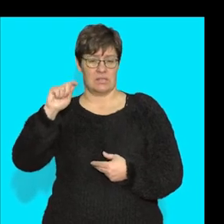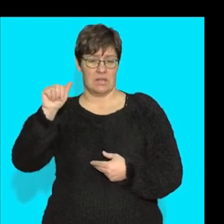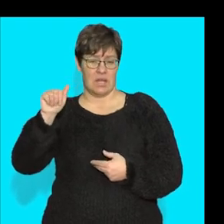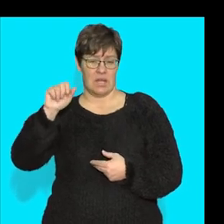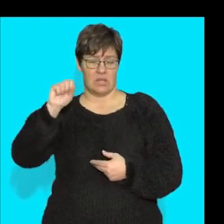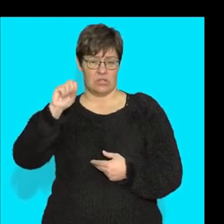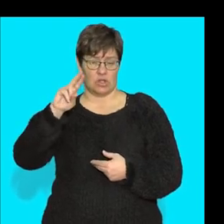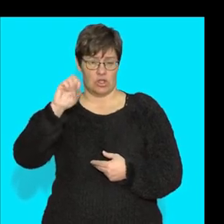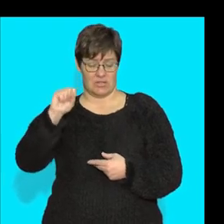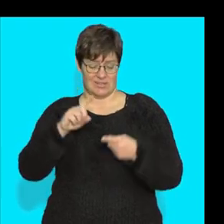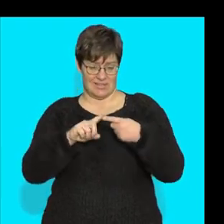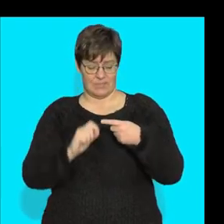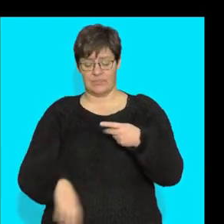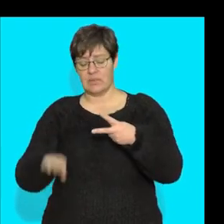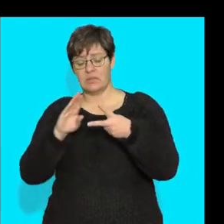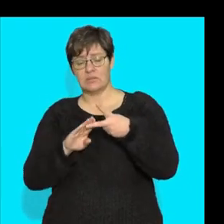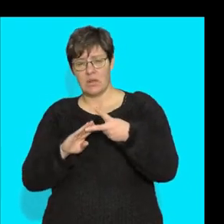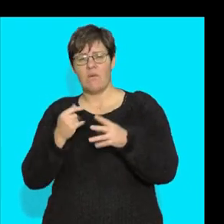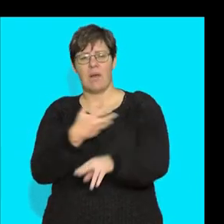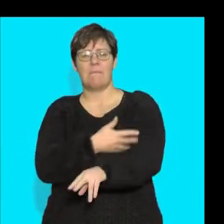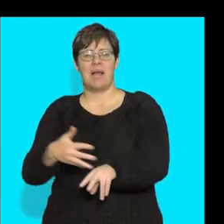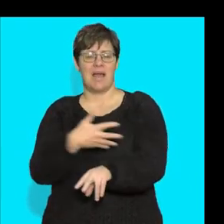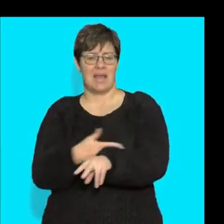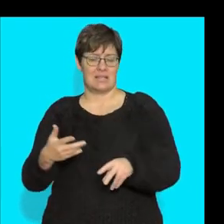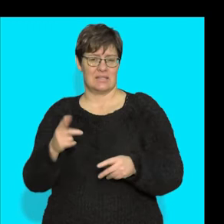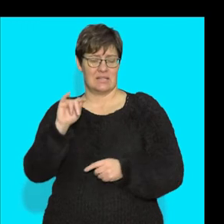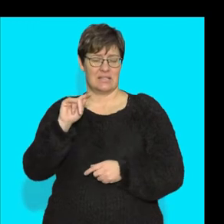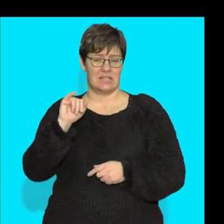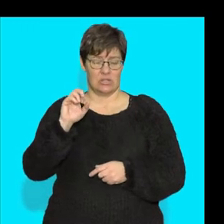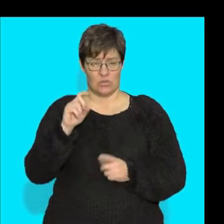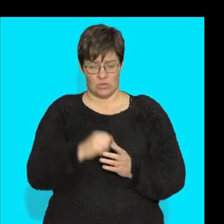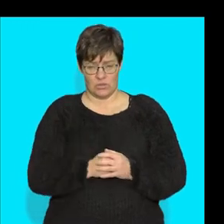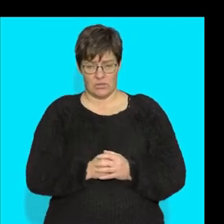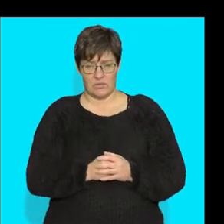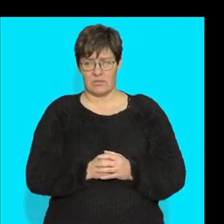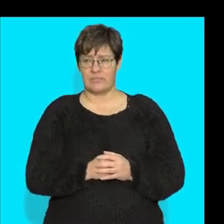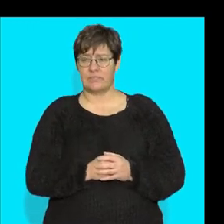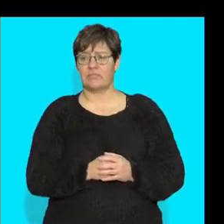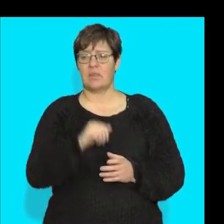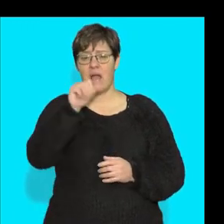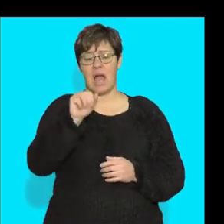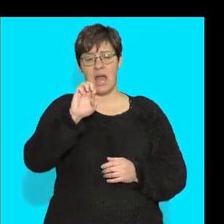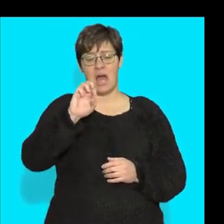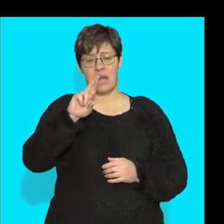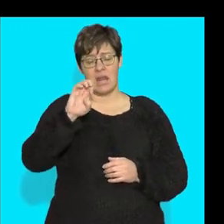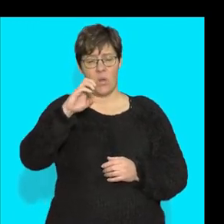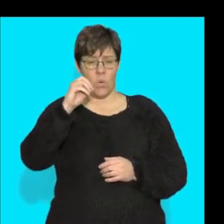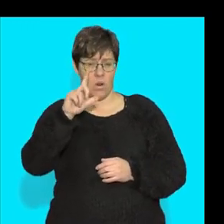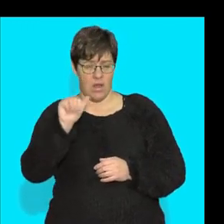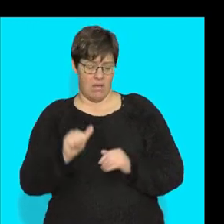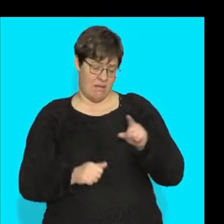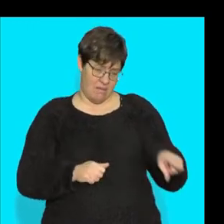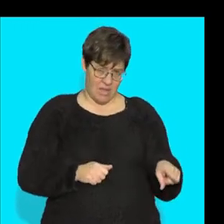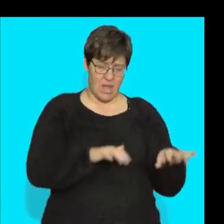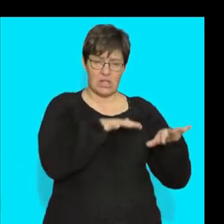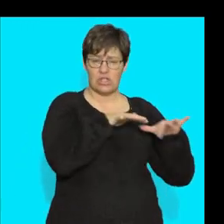tissue we're going to look at is blood tissue. Okay, so areola connective tissue. I did jelly.